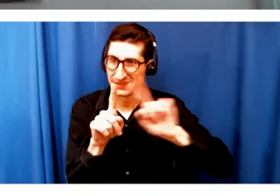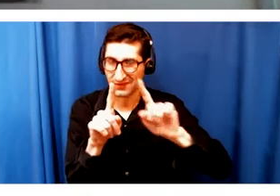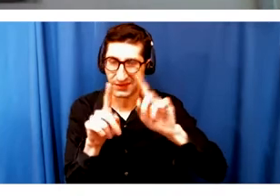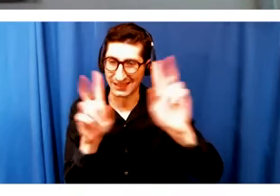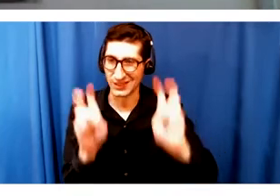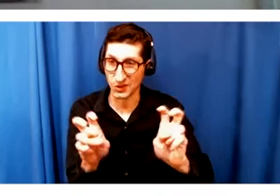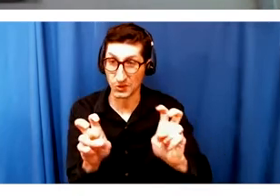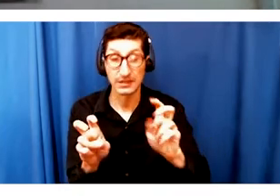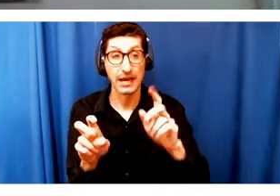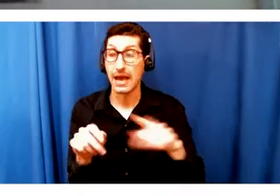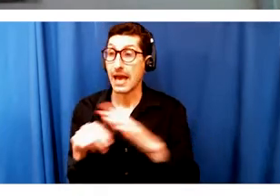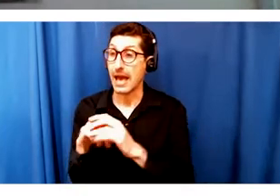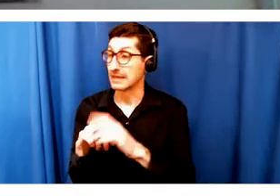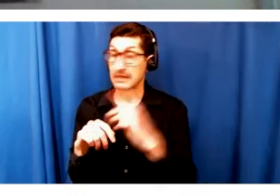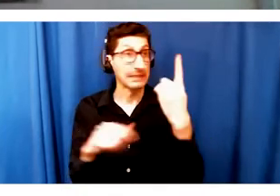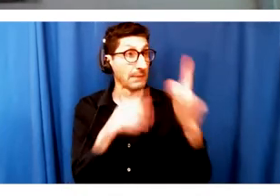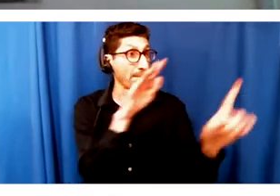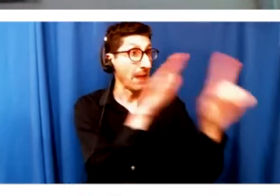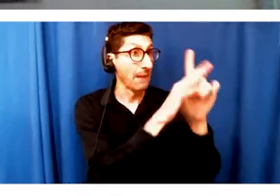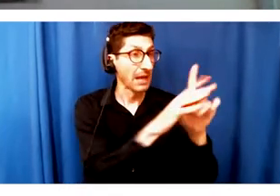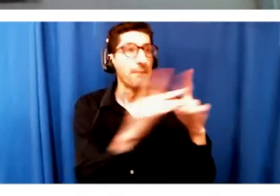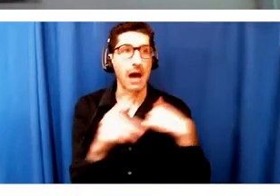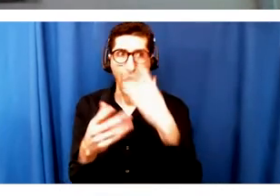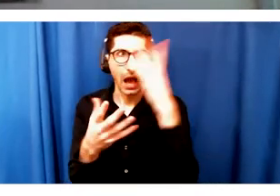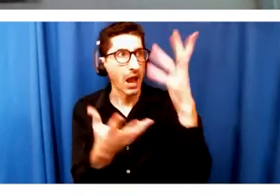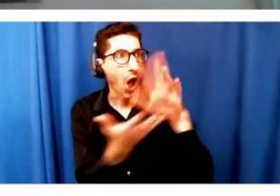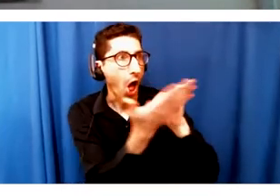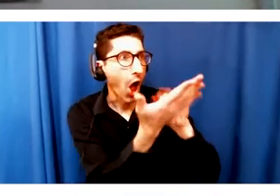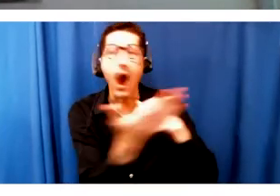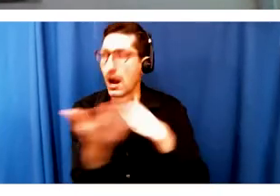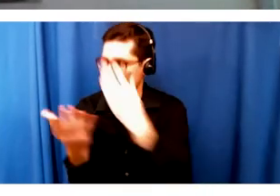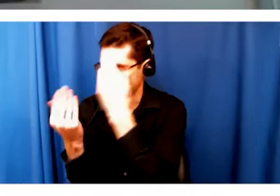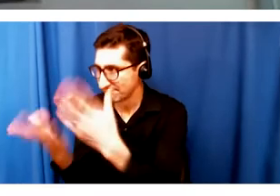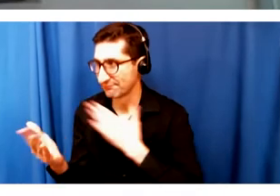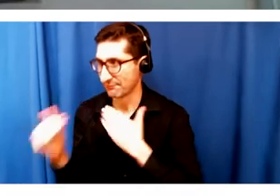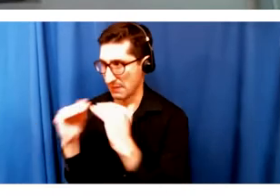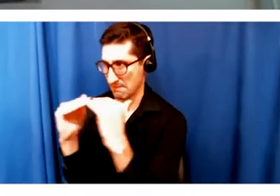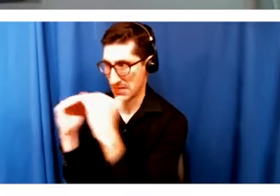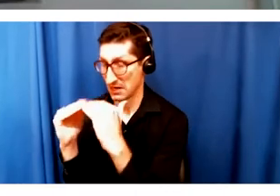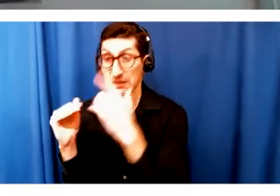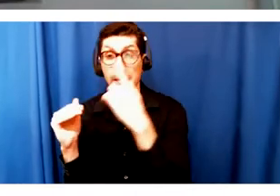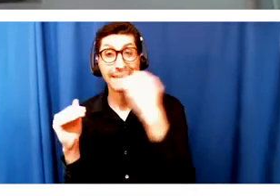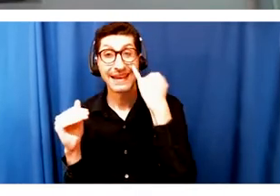comes up, because I think that the more people that adopt these kinds of systems, the better things will be.